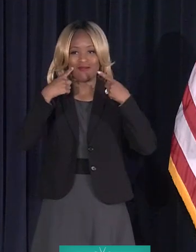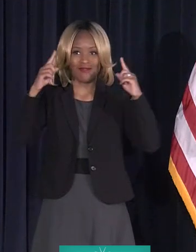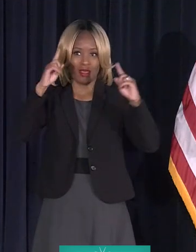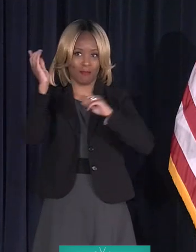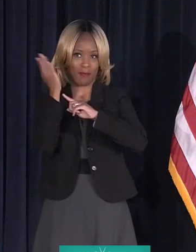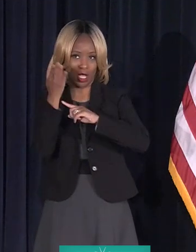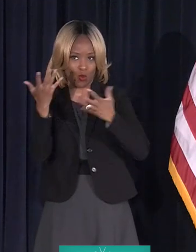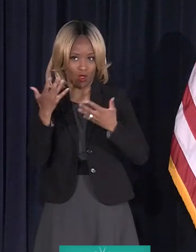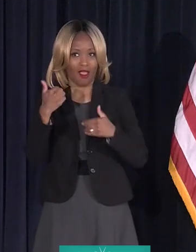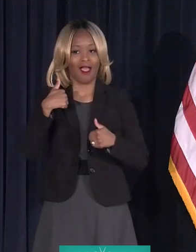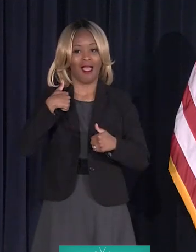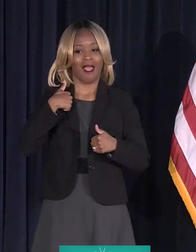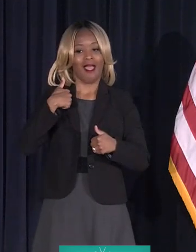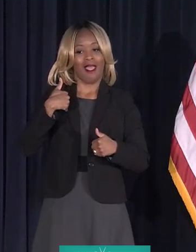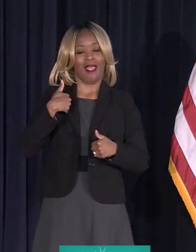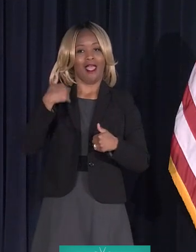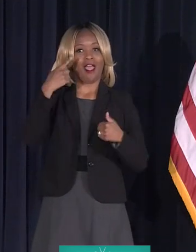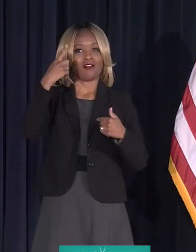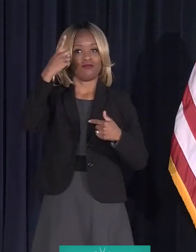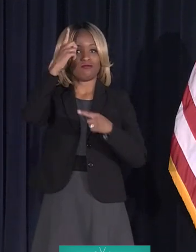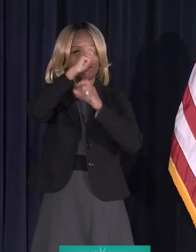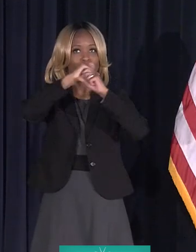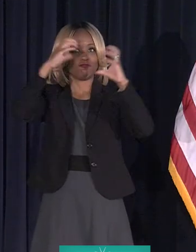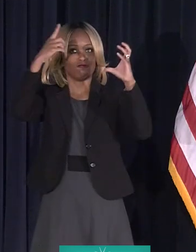right here in the city of Detroit.